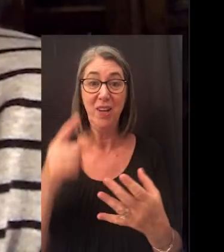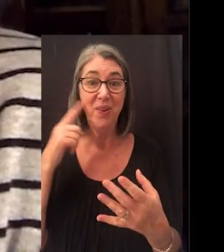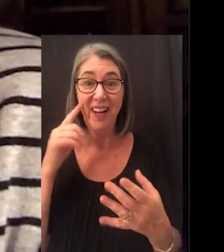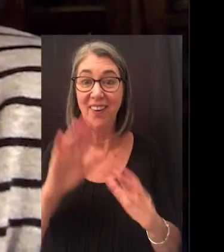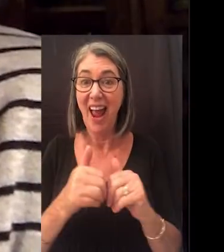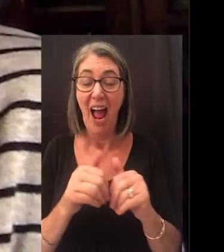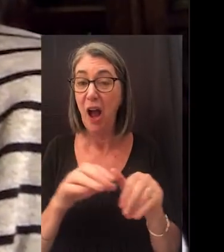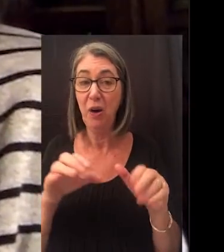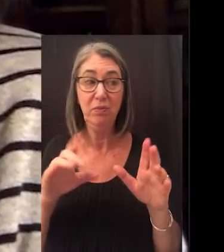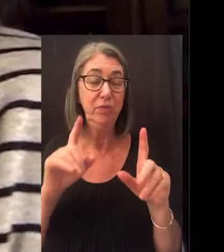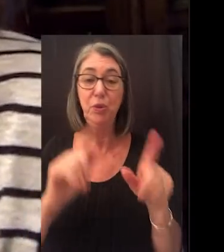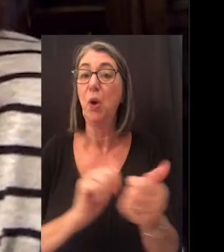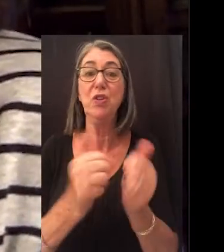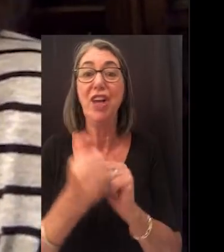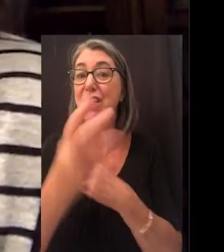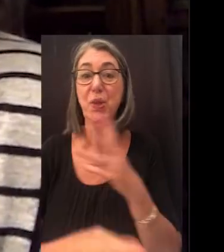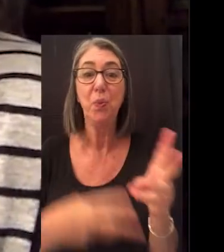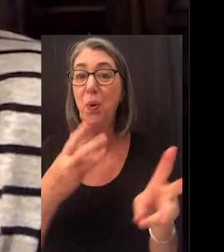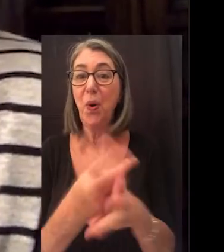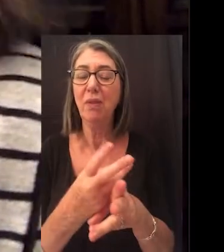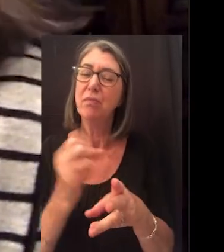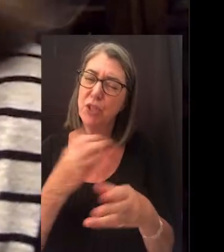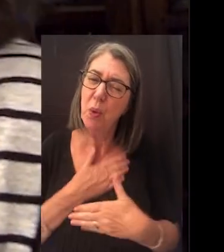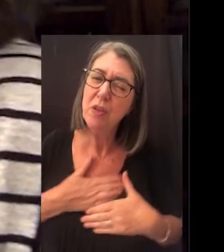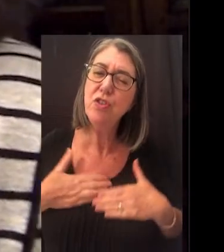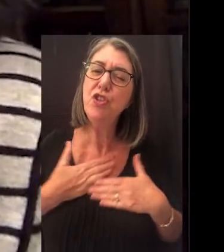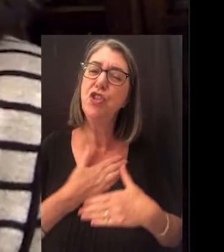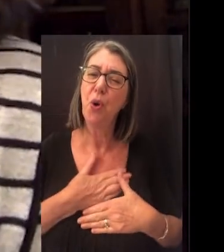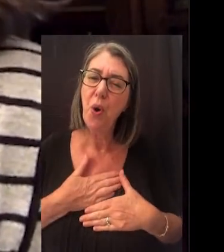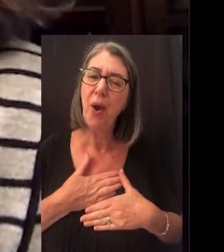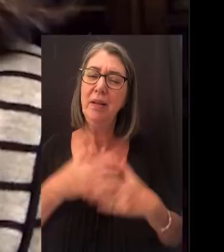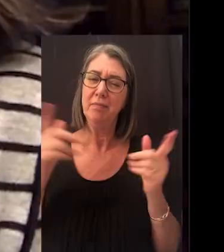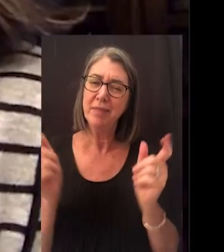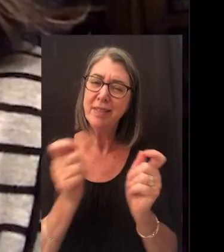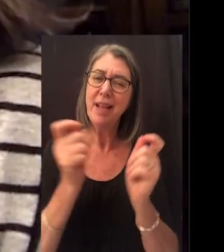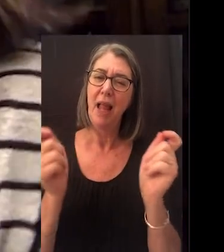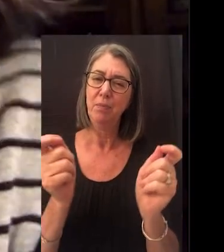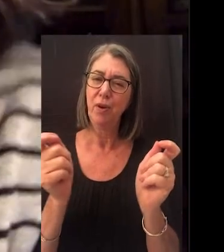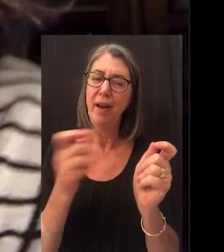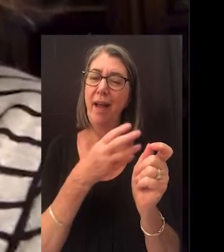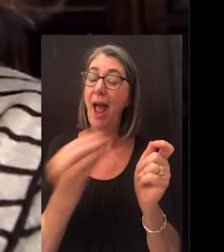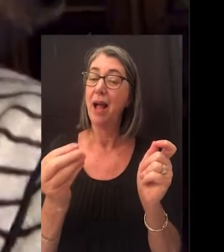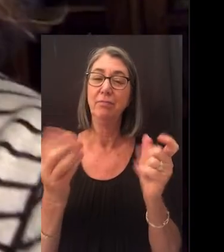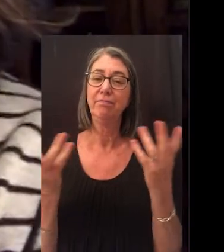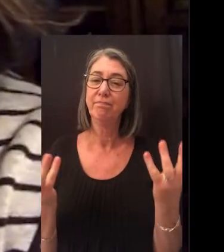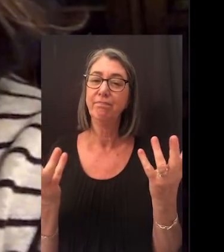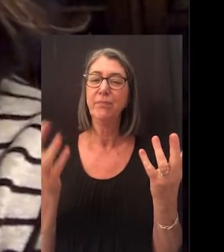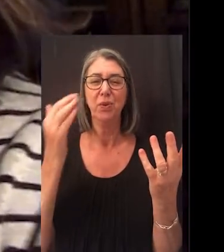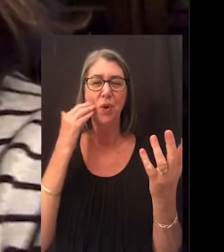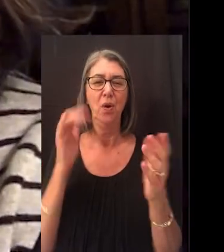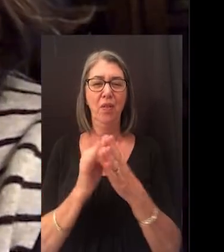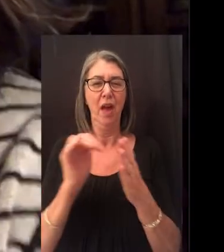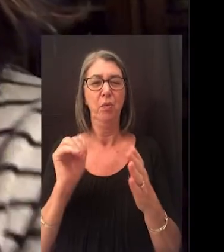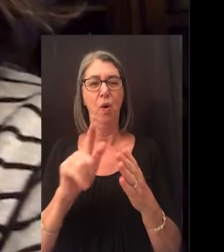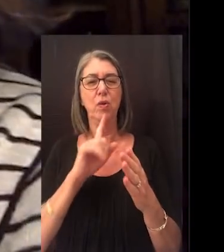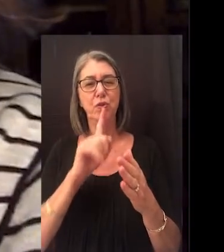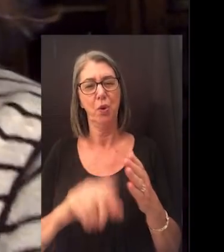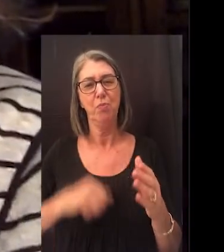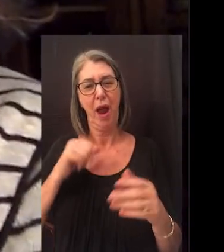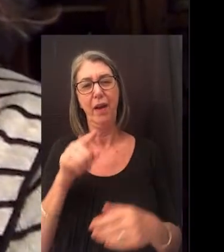I can't wait to hear how you guys all go change the world. So enjoy, celebrate, and